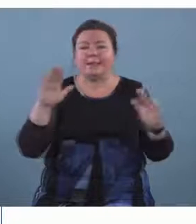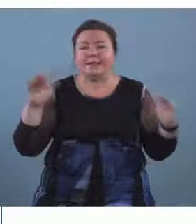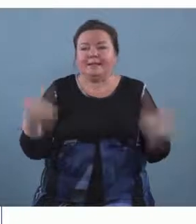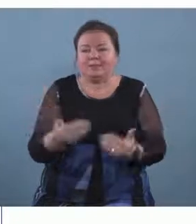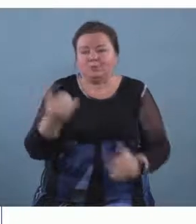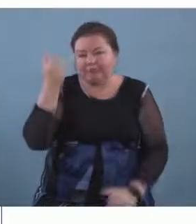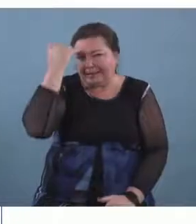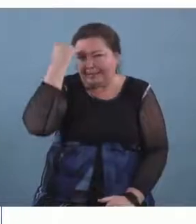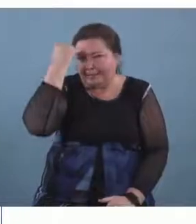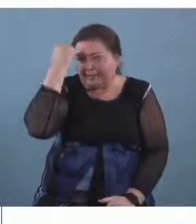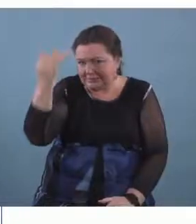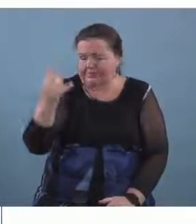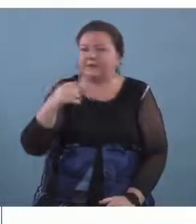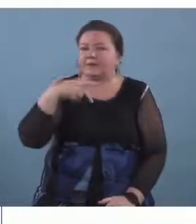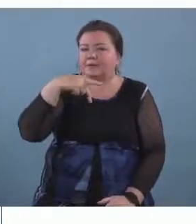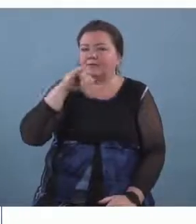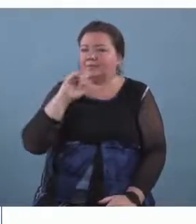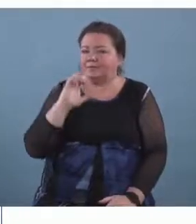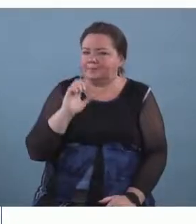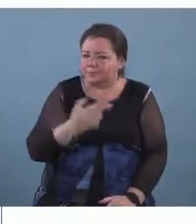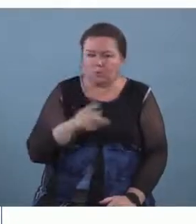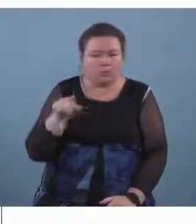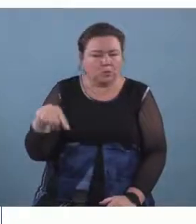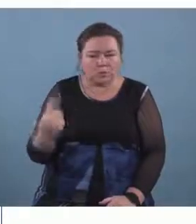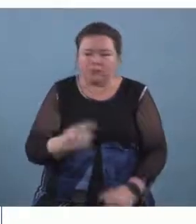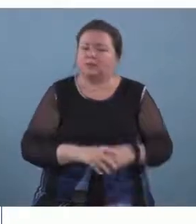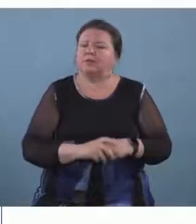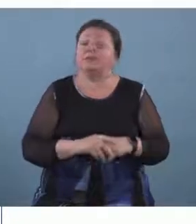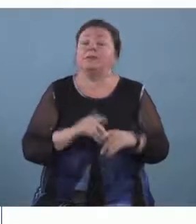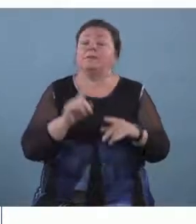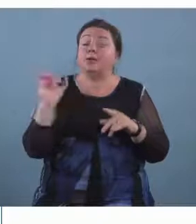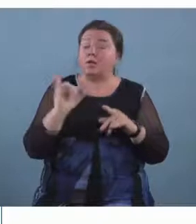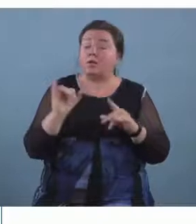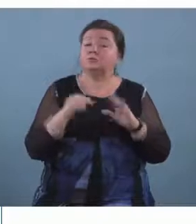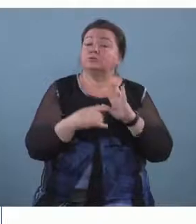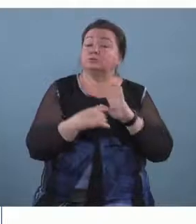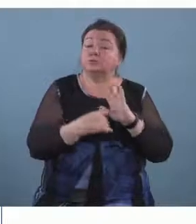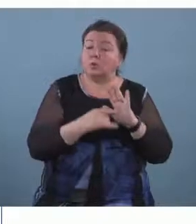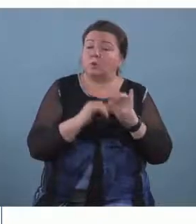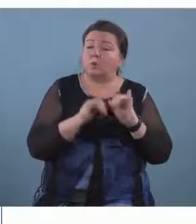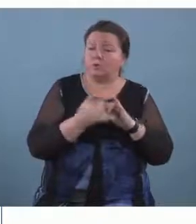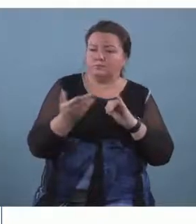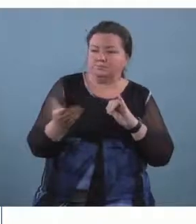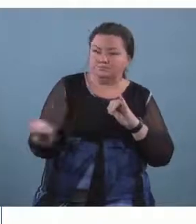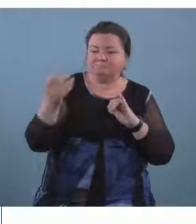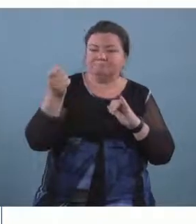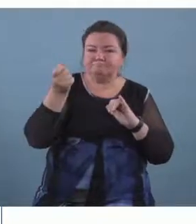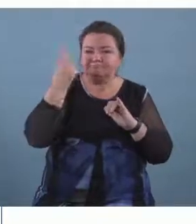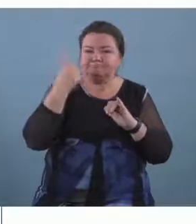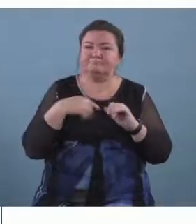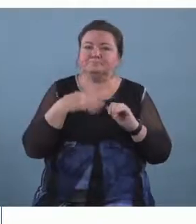of pitch um i think it also shows i think it's a very good way um to